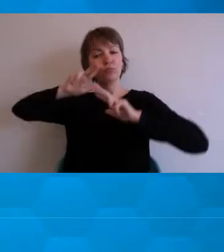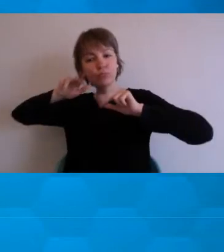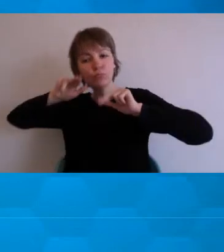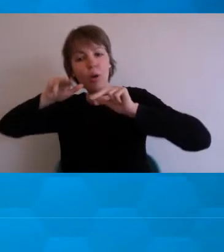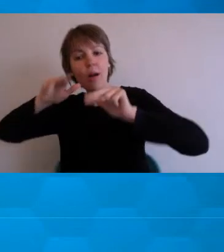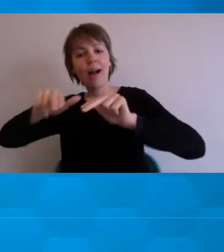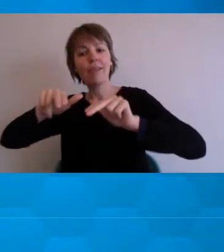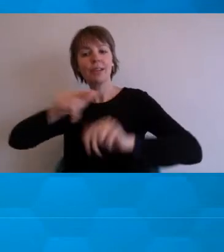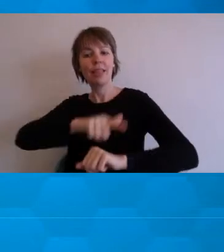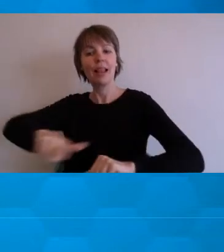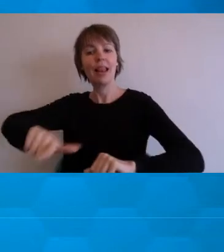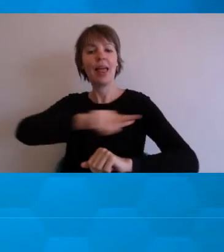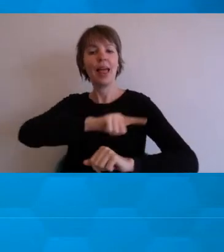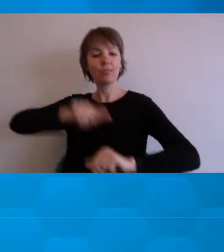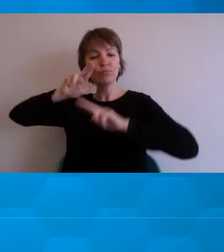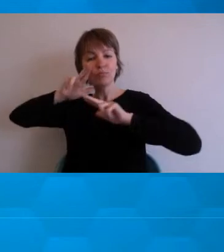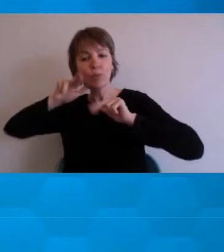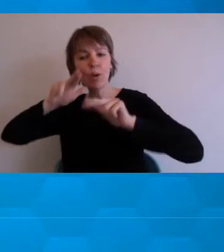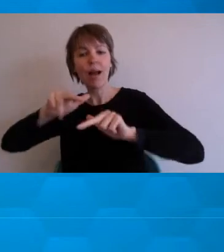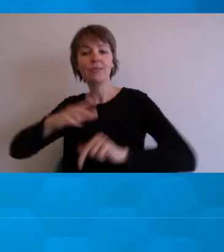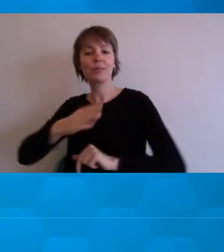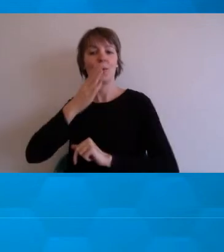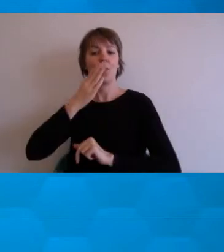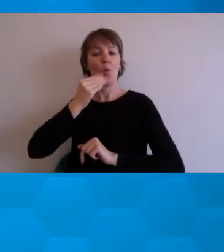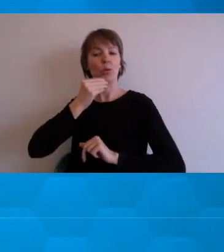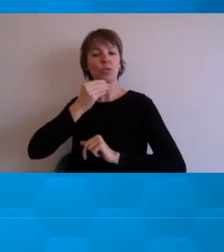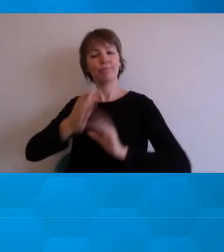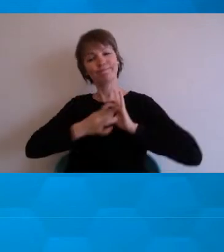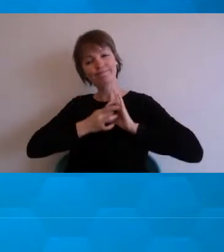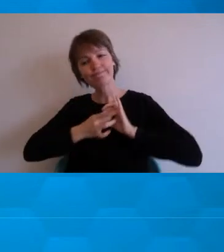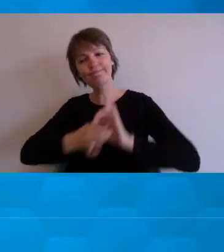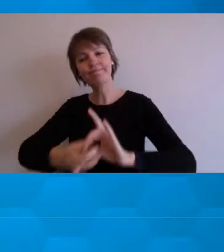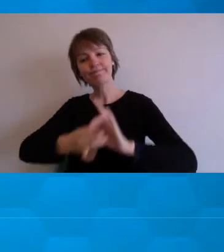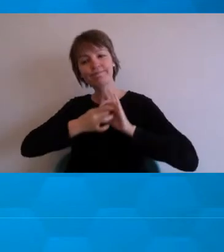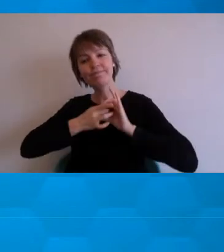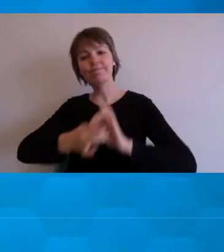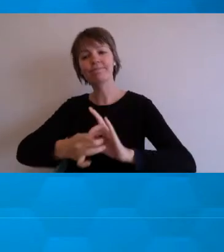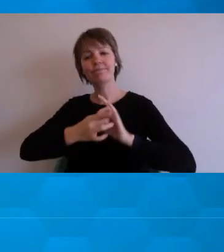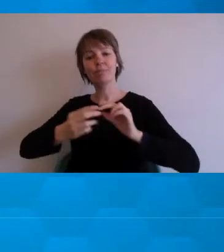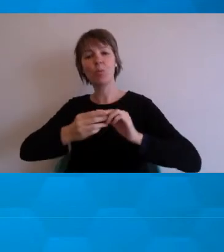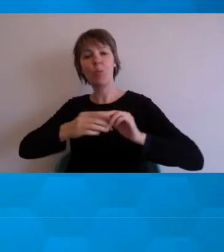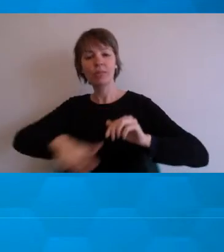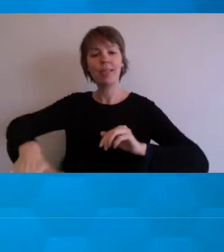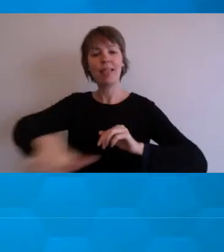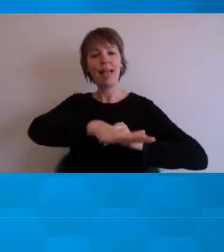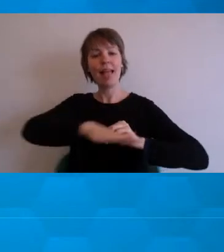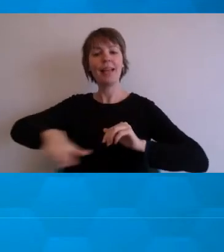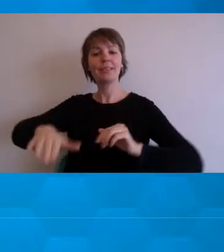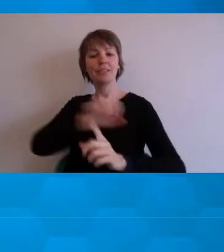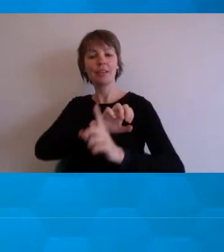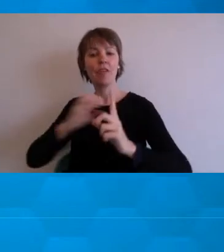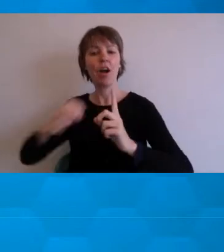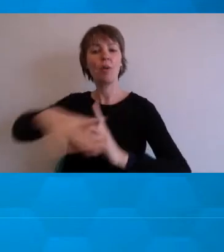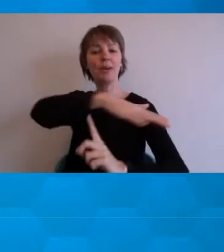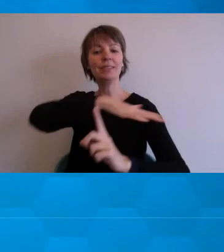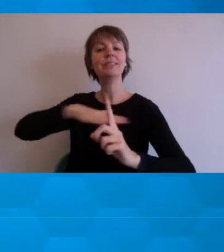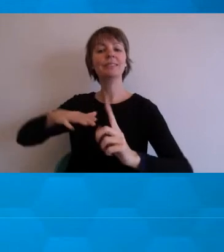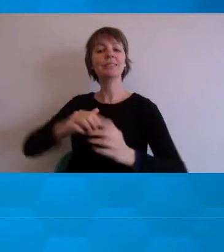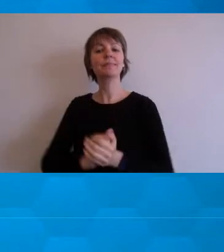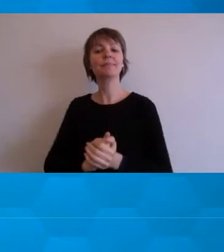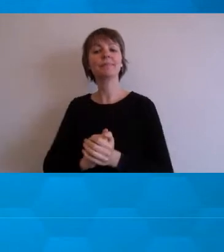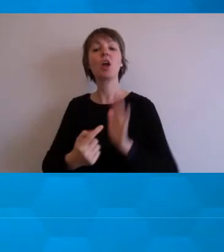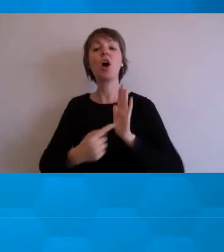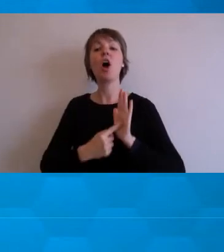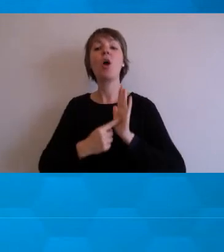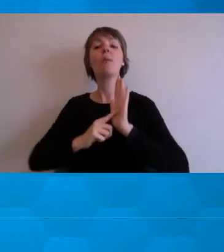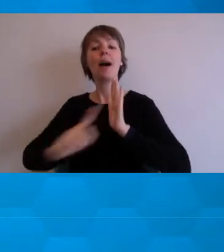country and close connections to the environment. On behalf of the La Perouse Local Aboriginal Land